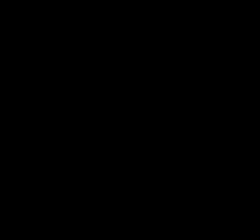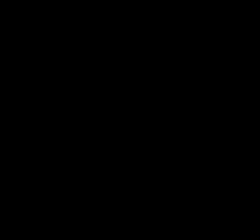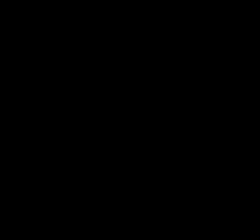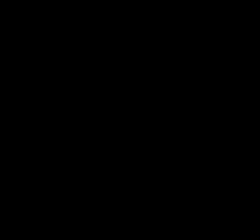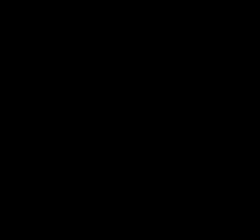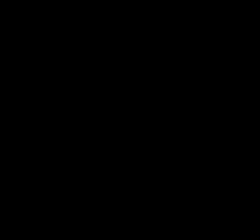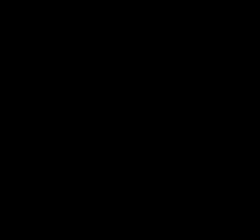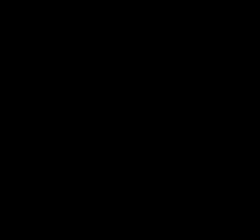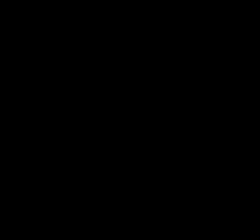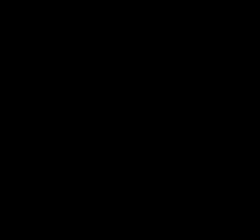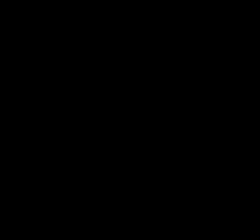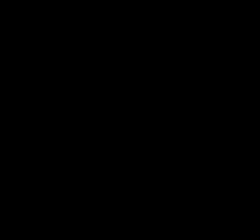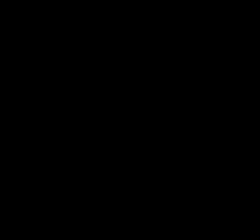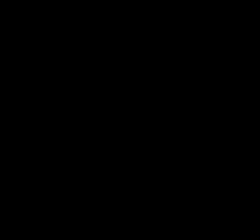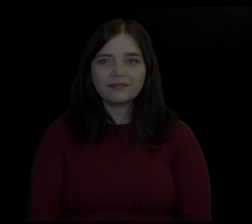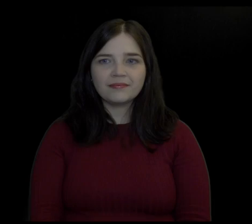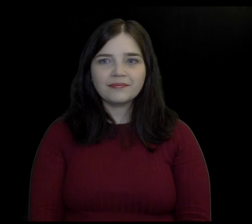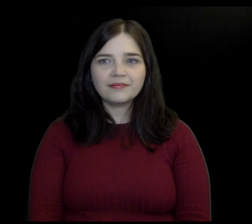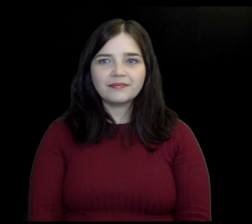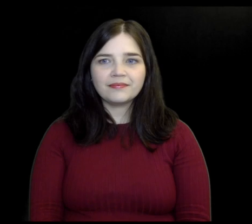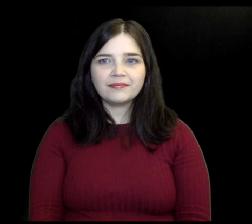on time